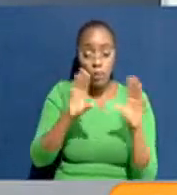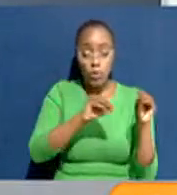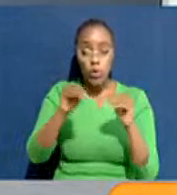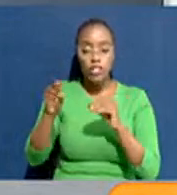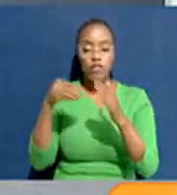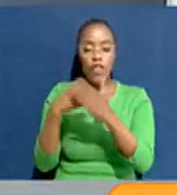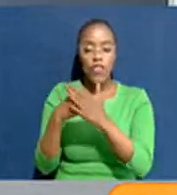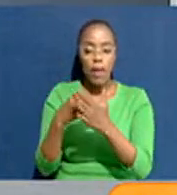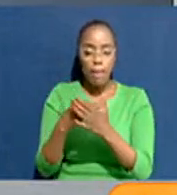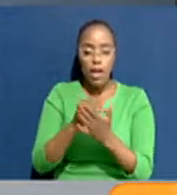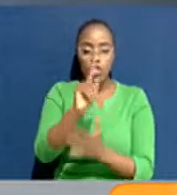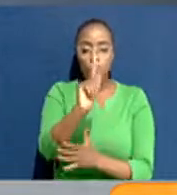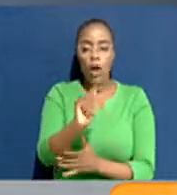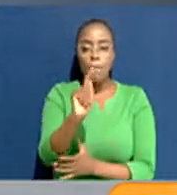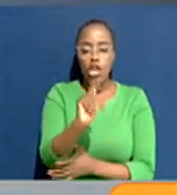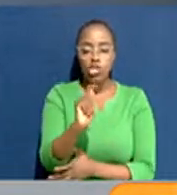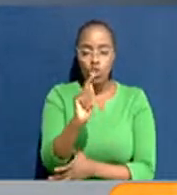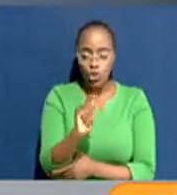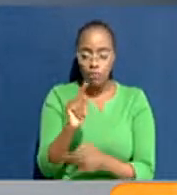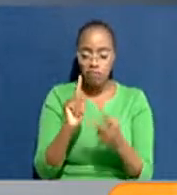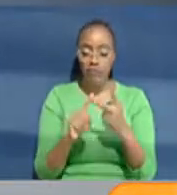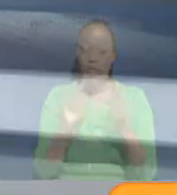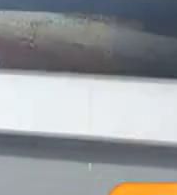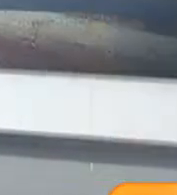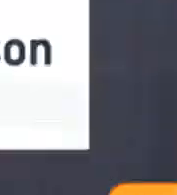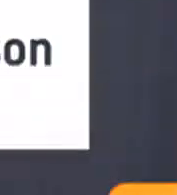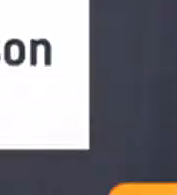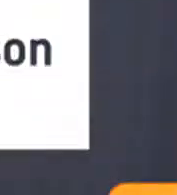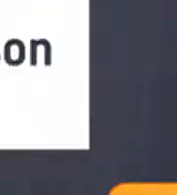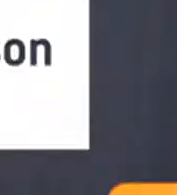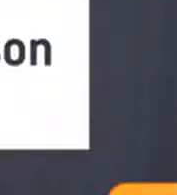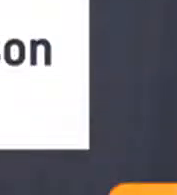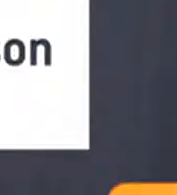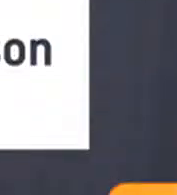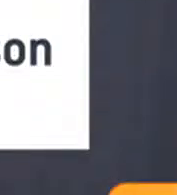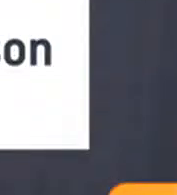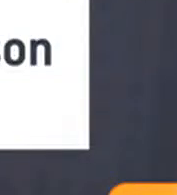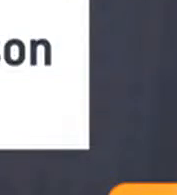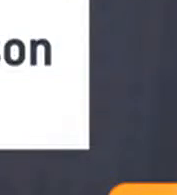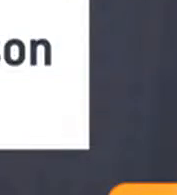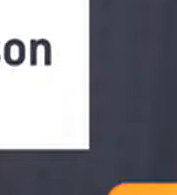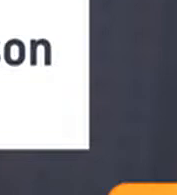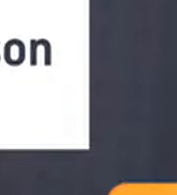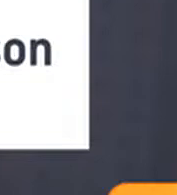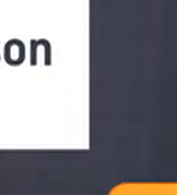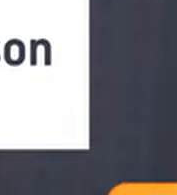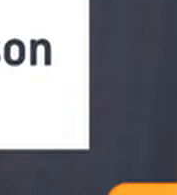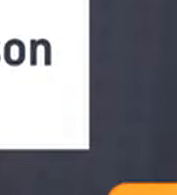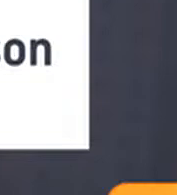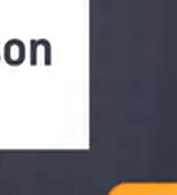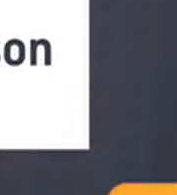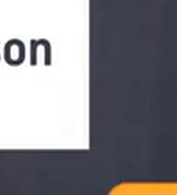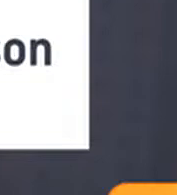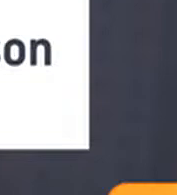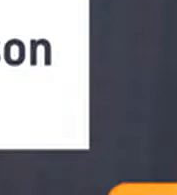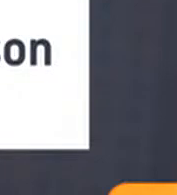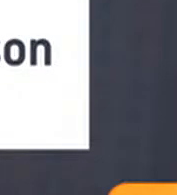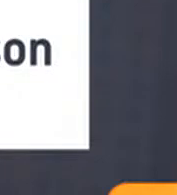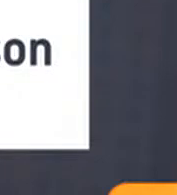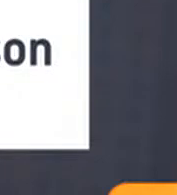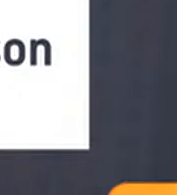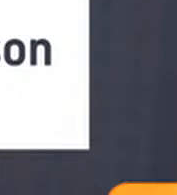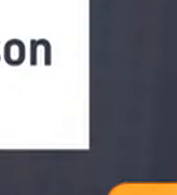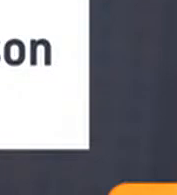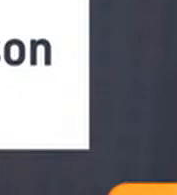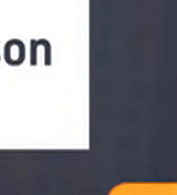money to a pension scheme, you can transfer it to another person who is registered, or you can actually cash out and